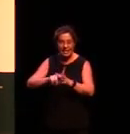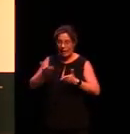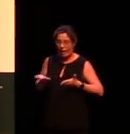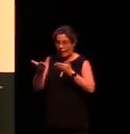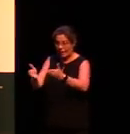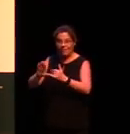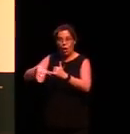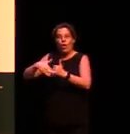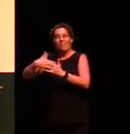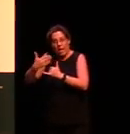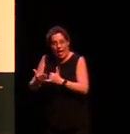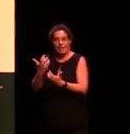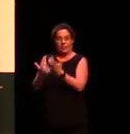all.